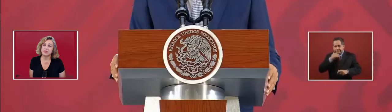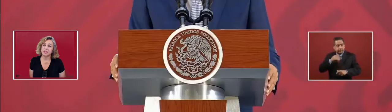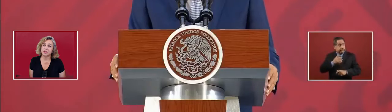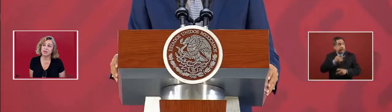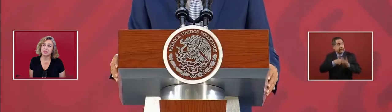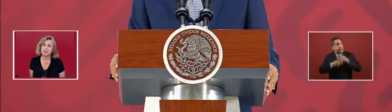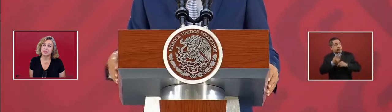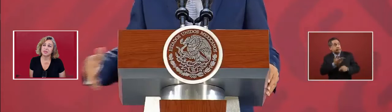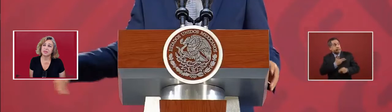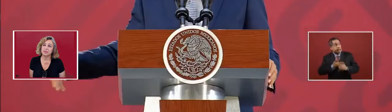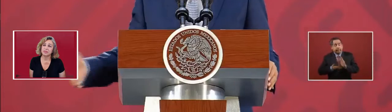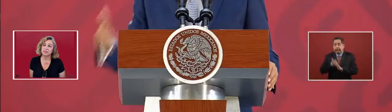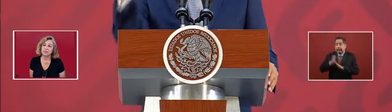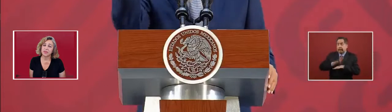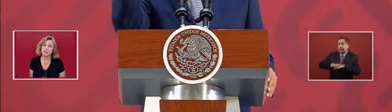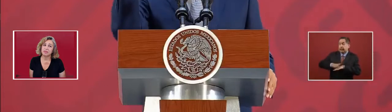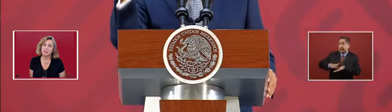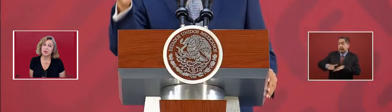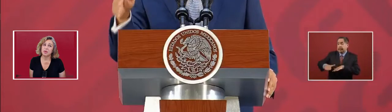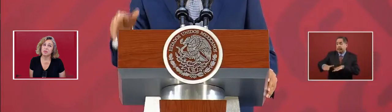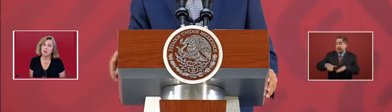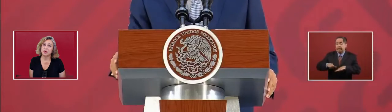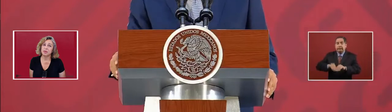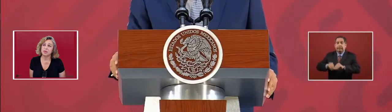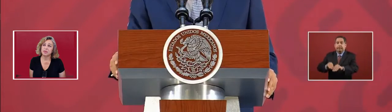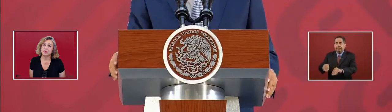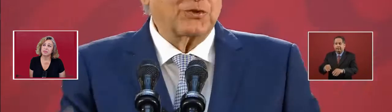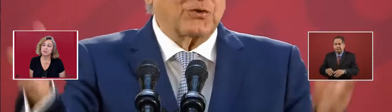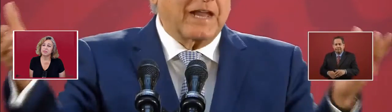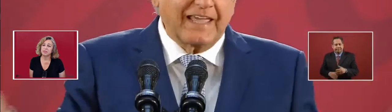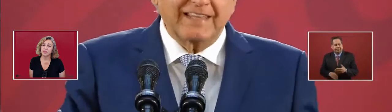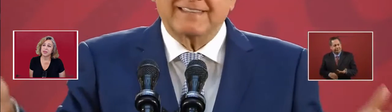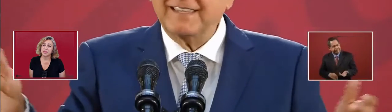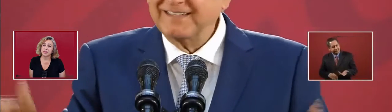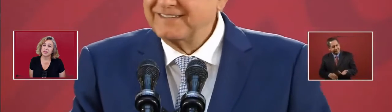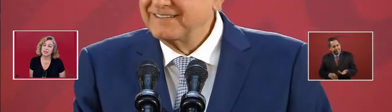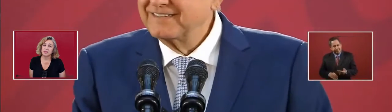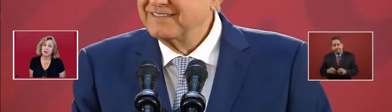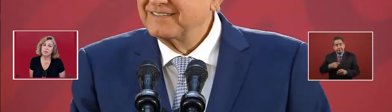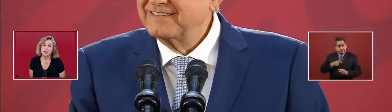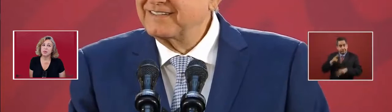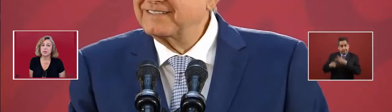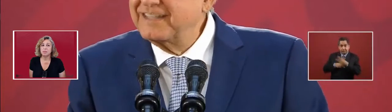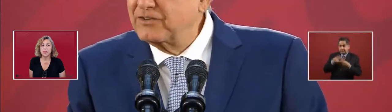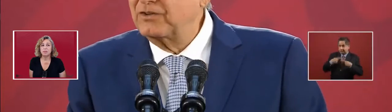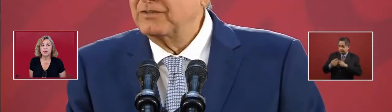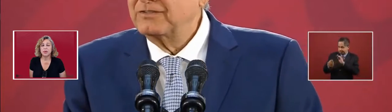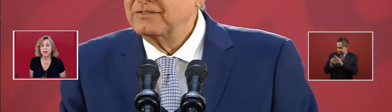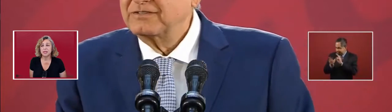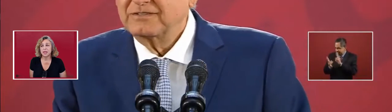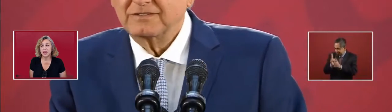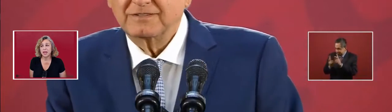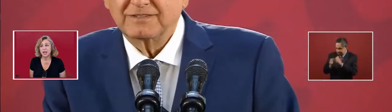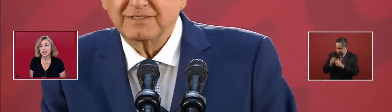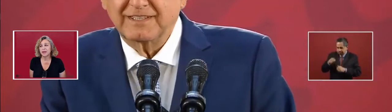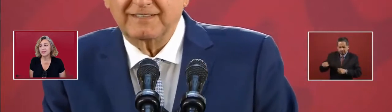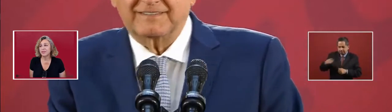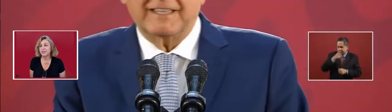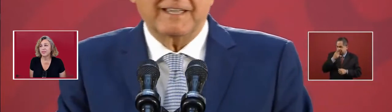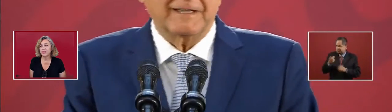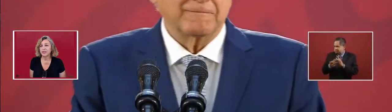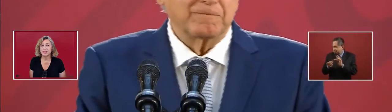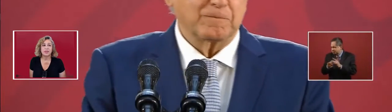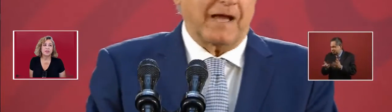covered the holes from the whole road. So I'm there with the people. I say, hey,